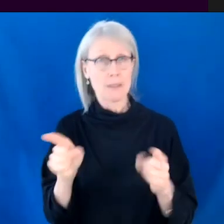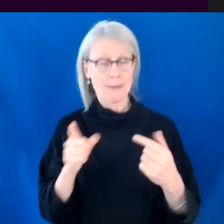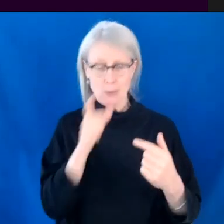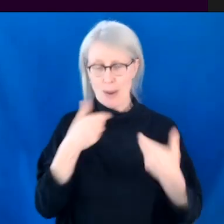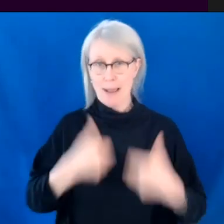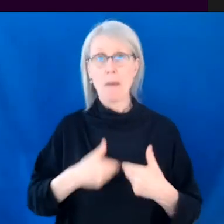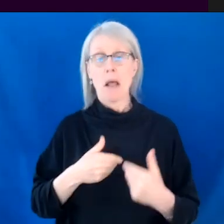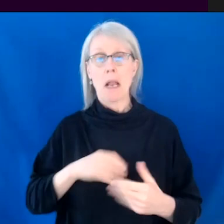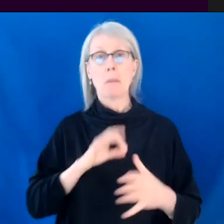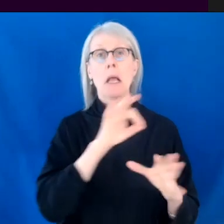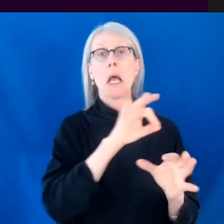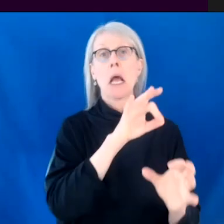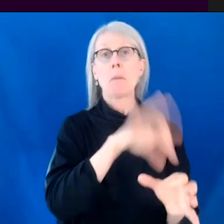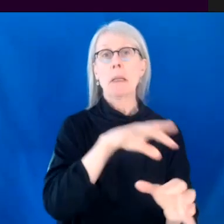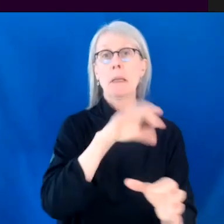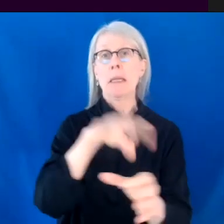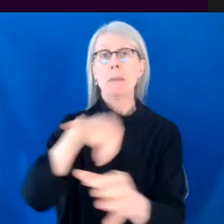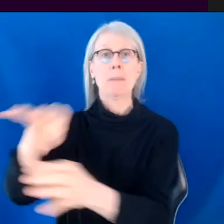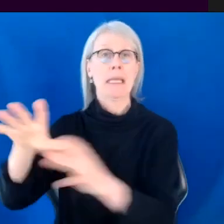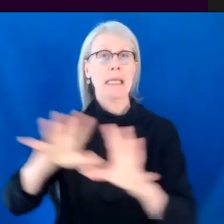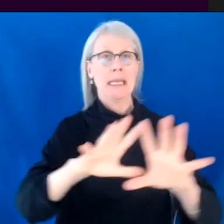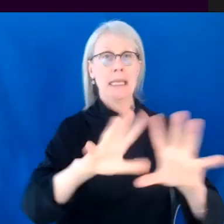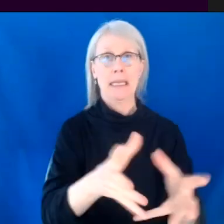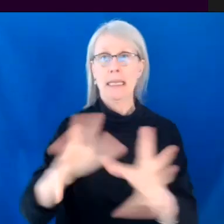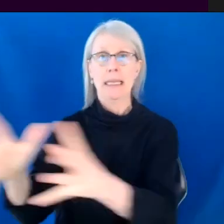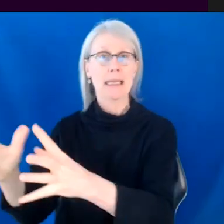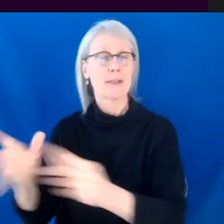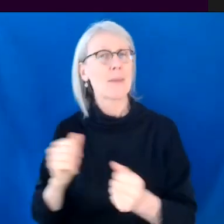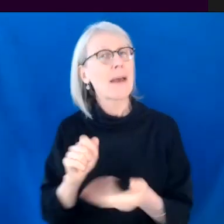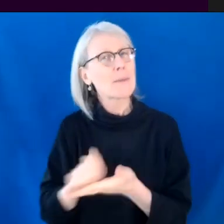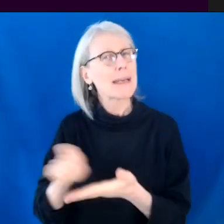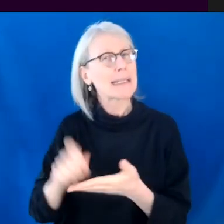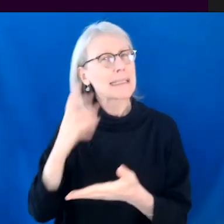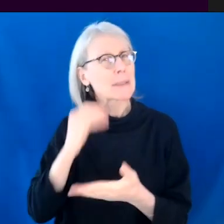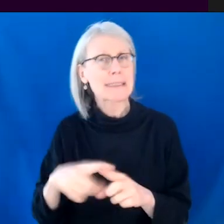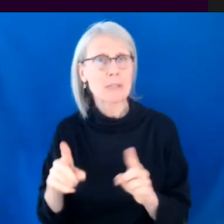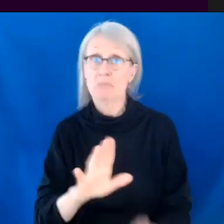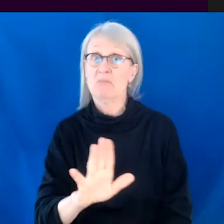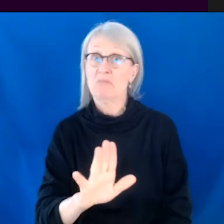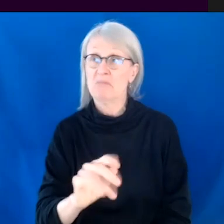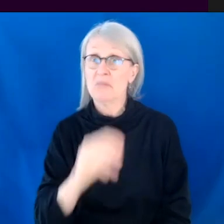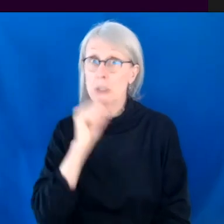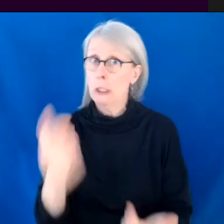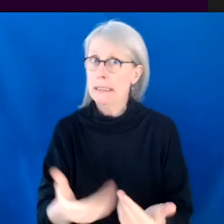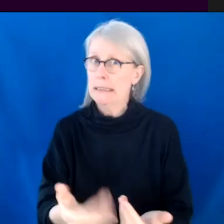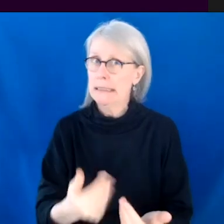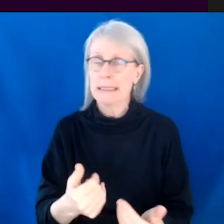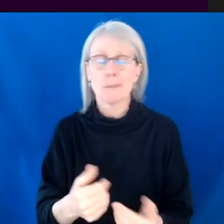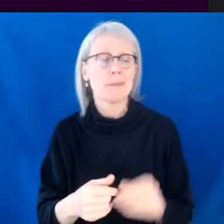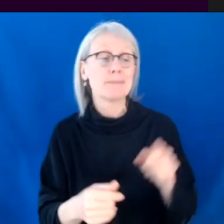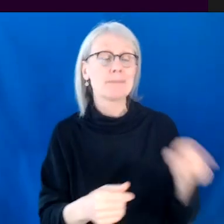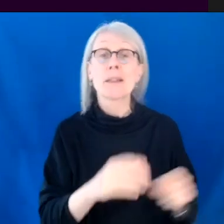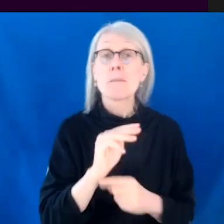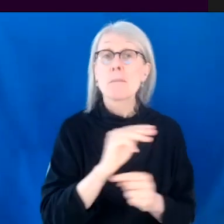think that that writing process, um, was, was different. I mean, it's never easy, but with Mary, it was like,